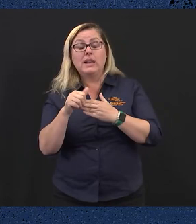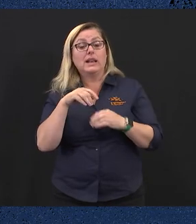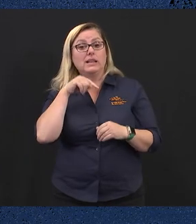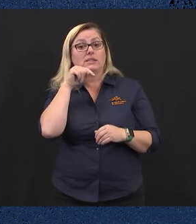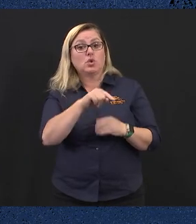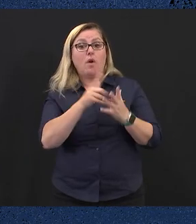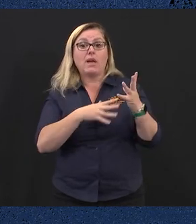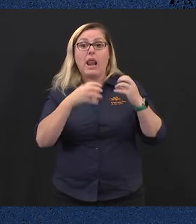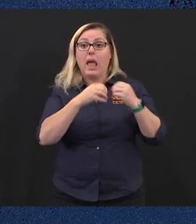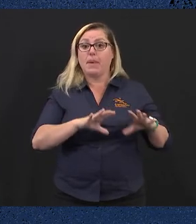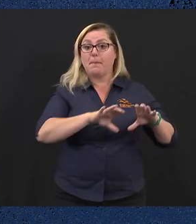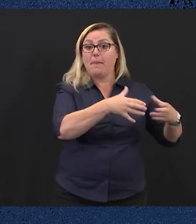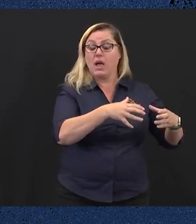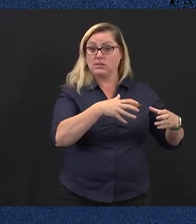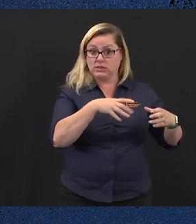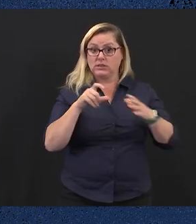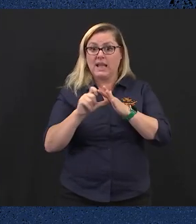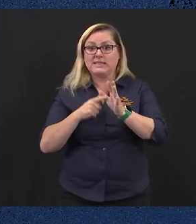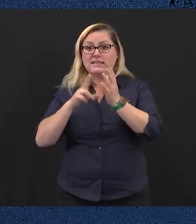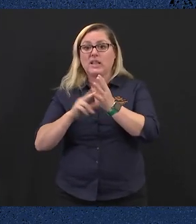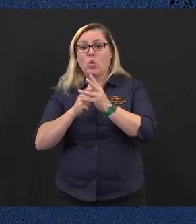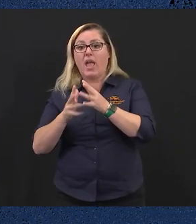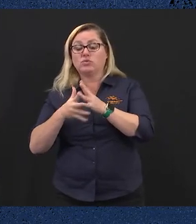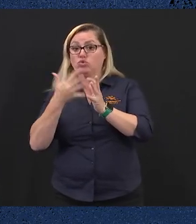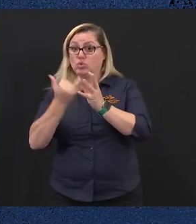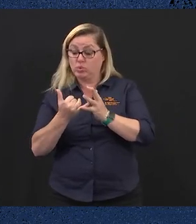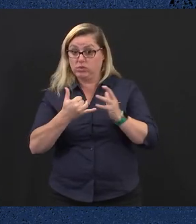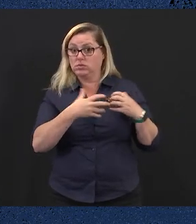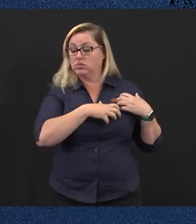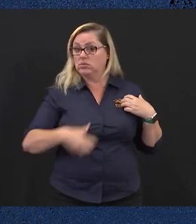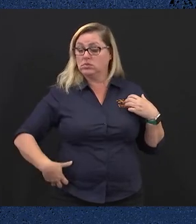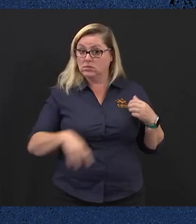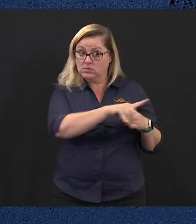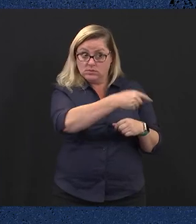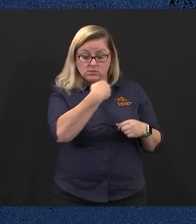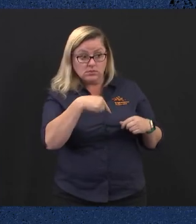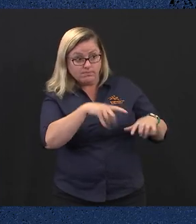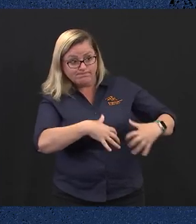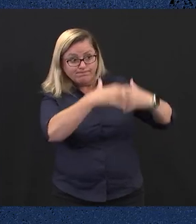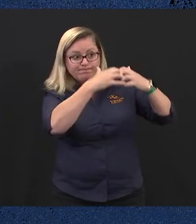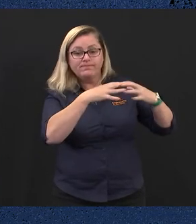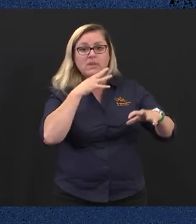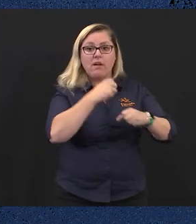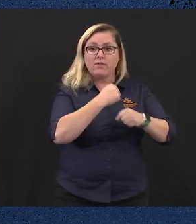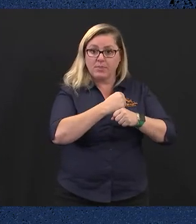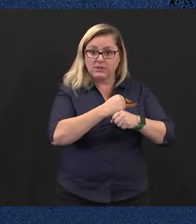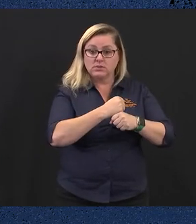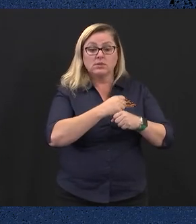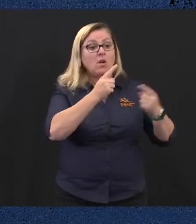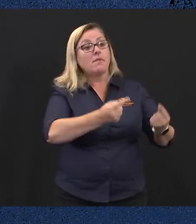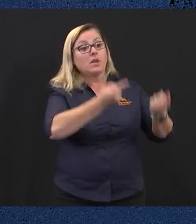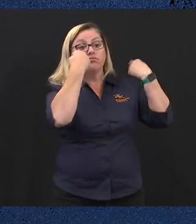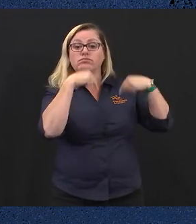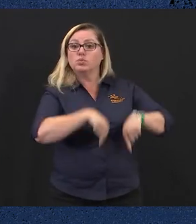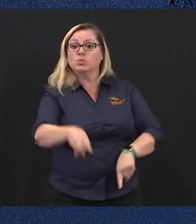Daniel Andrews, to form a Government. Accordingly, I have called you together on this day, the first session of the 60th